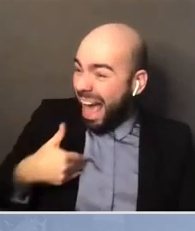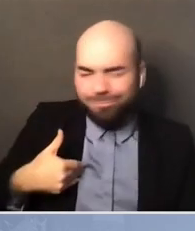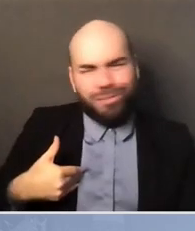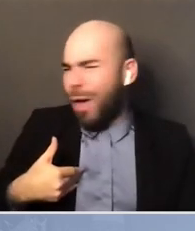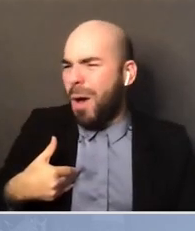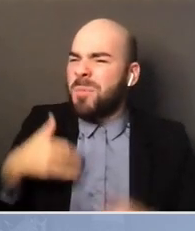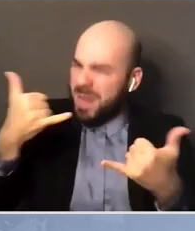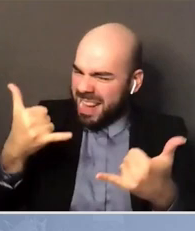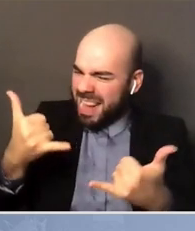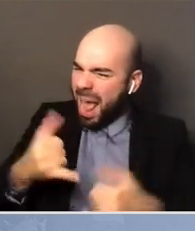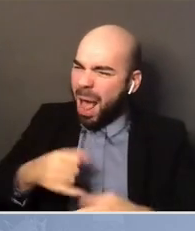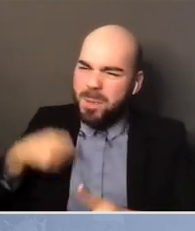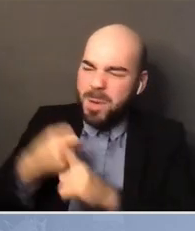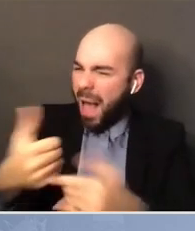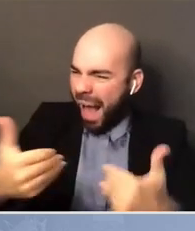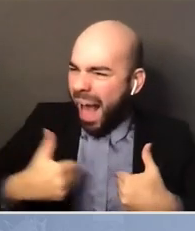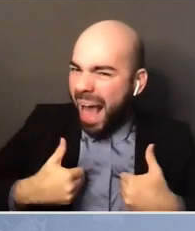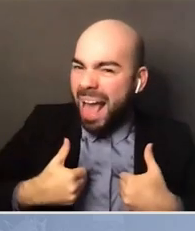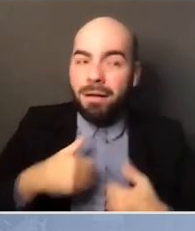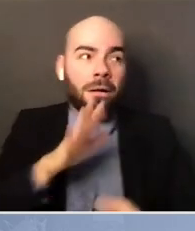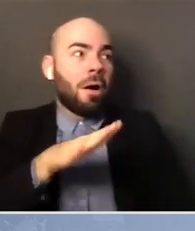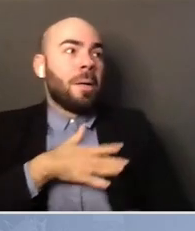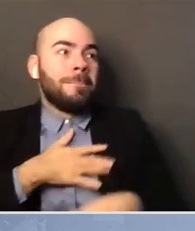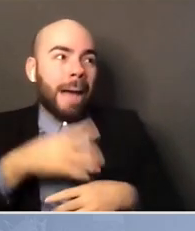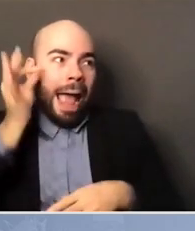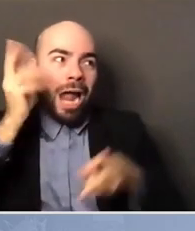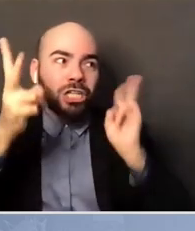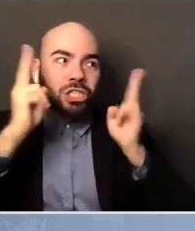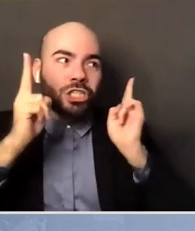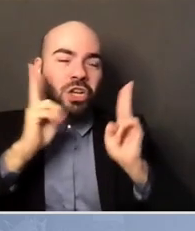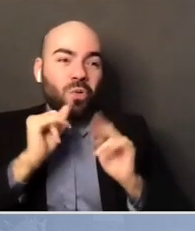My hairstylist thanks you, and she'll cut this video up and put it in her ass.